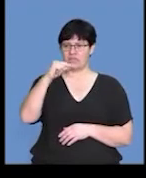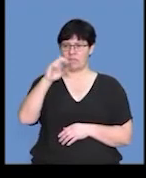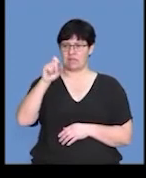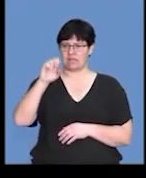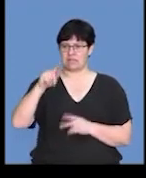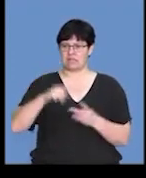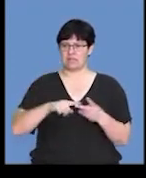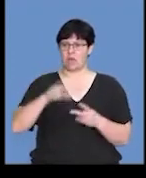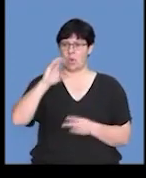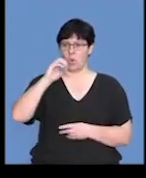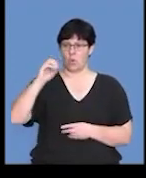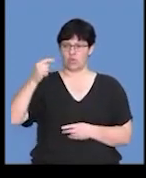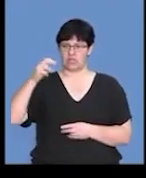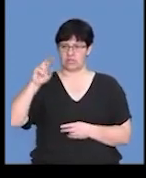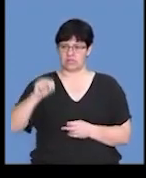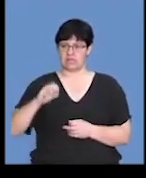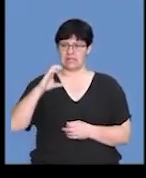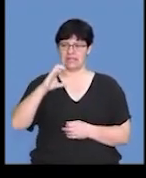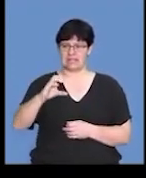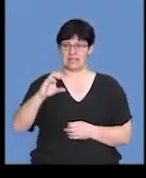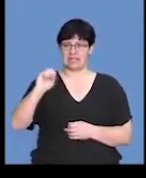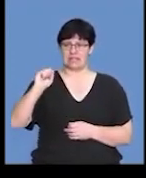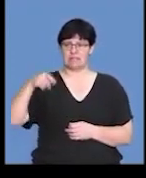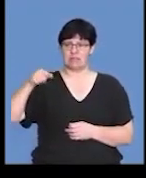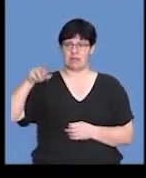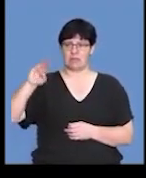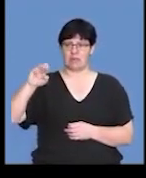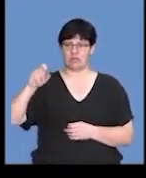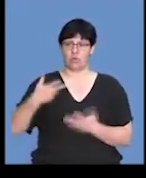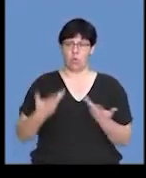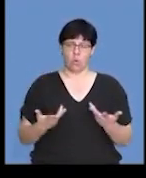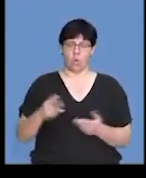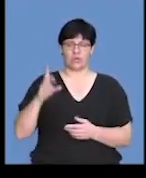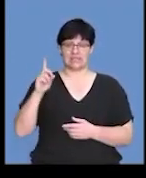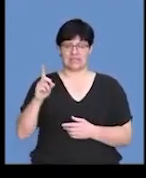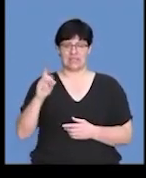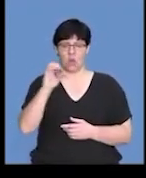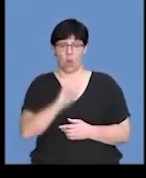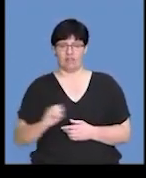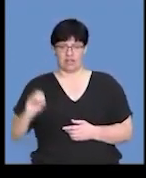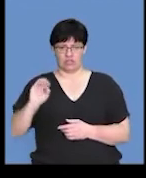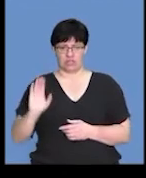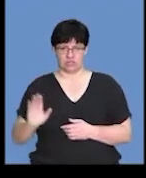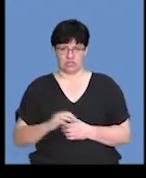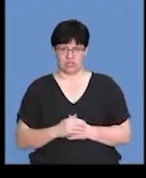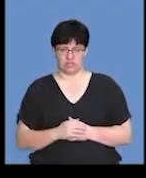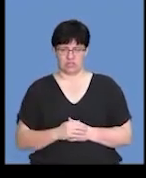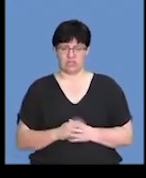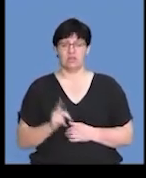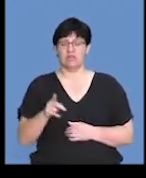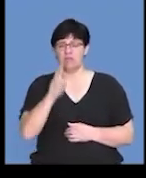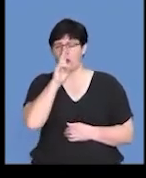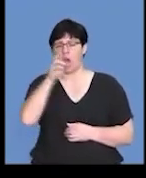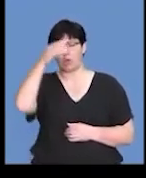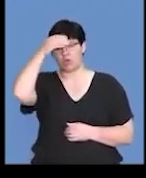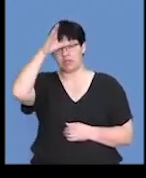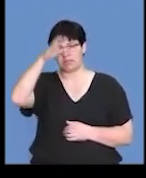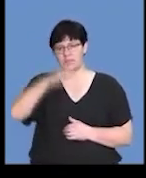C, spermatogenesis, or D, ovulation. And guys, if we look at the concept of